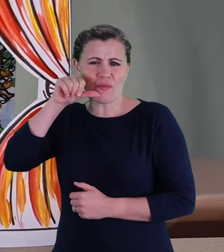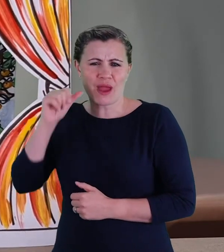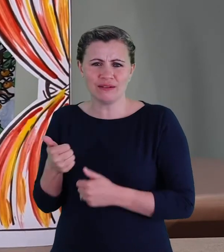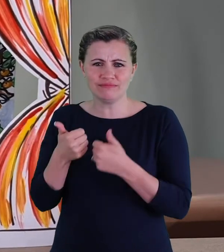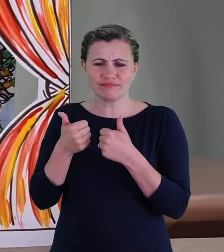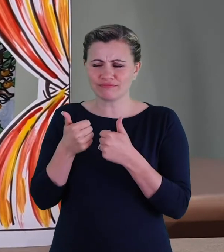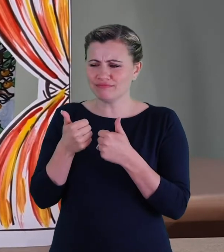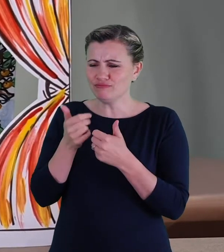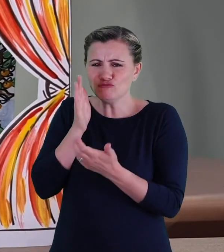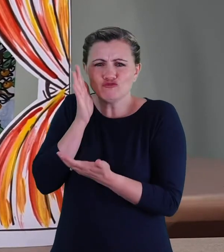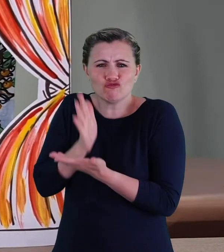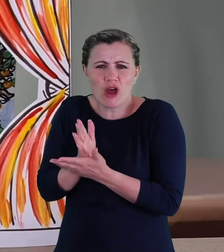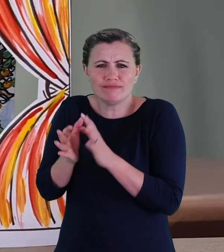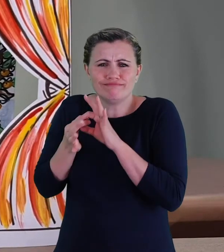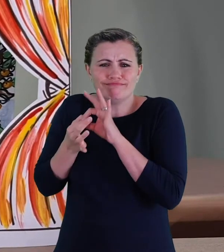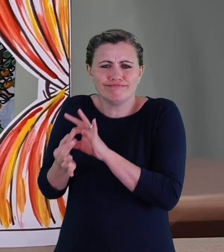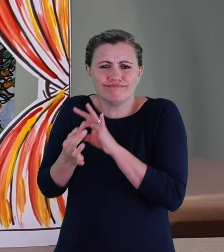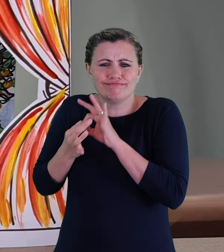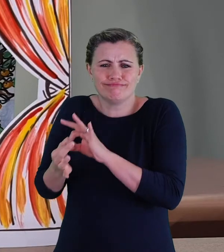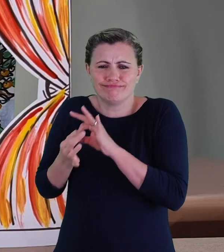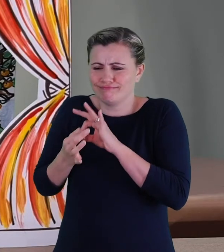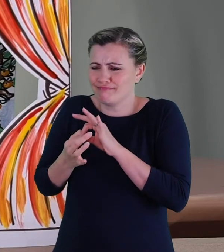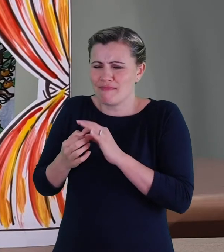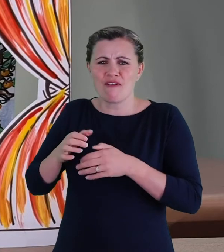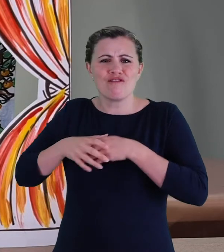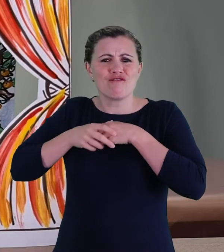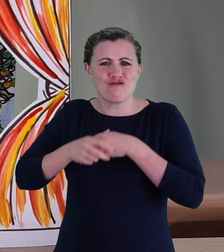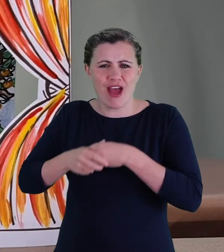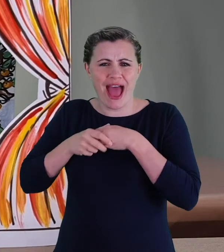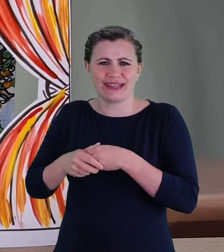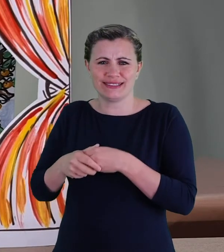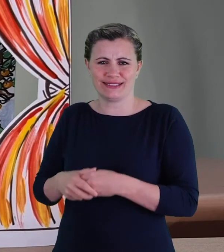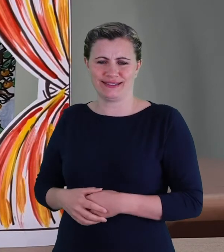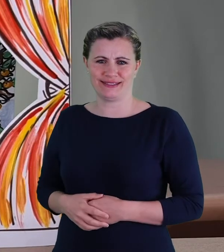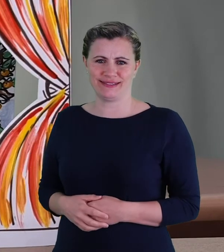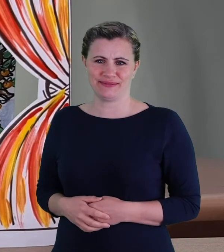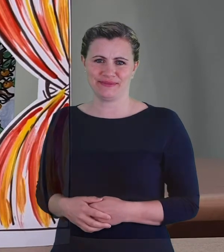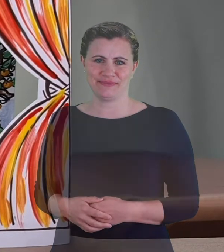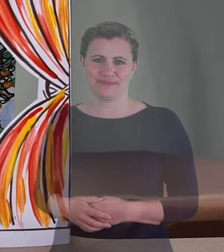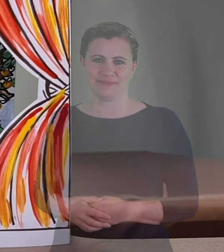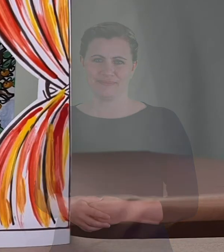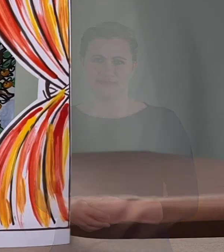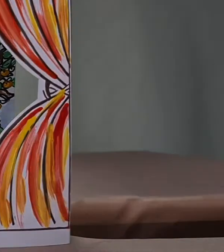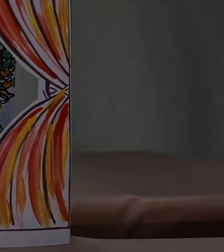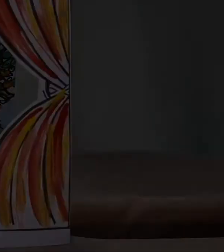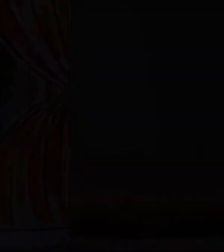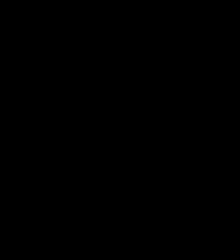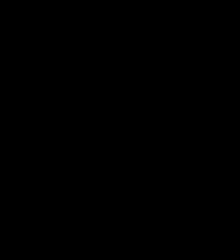I trust it. And it tastes good.